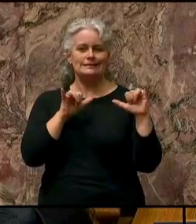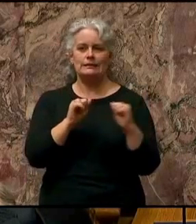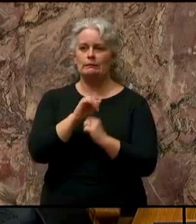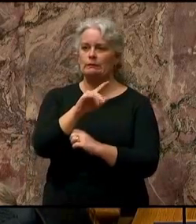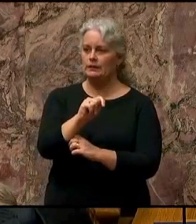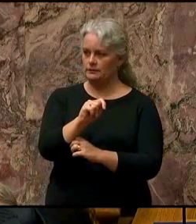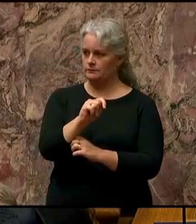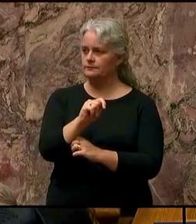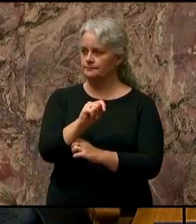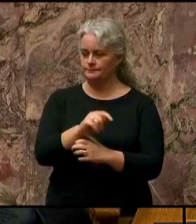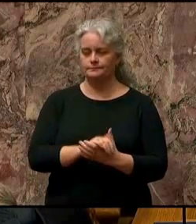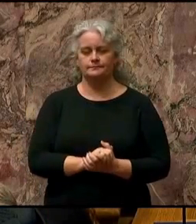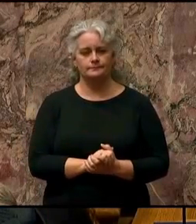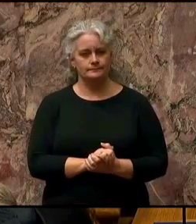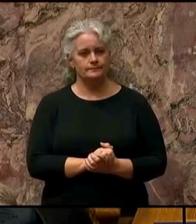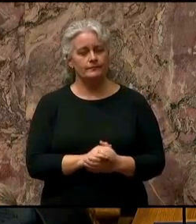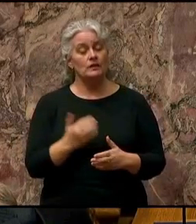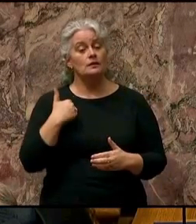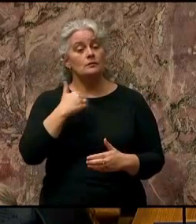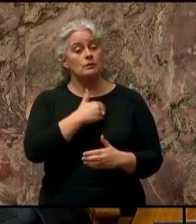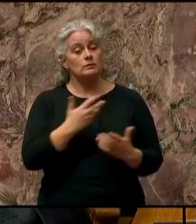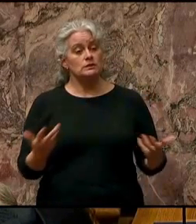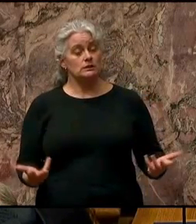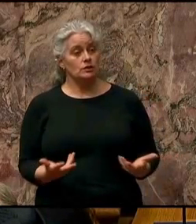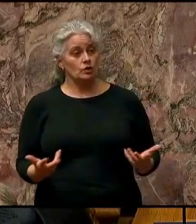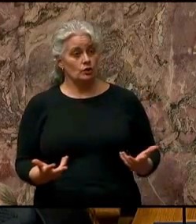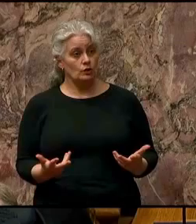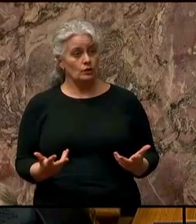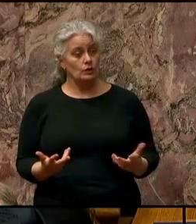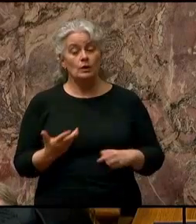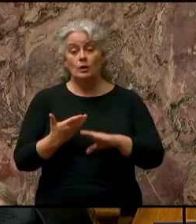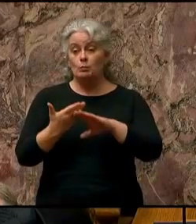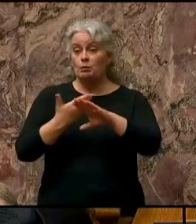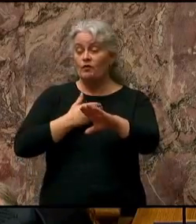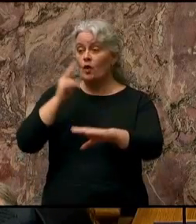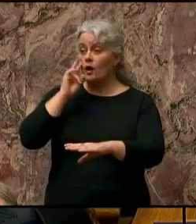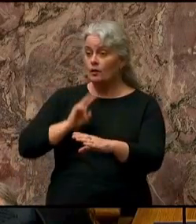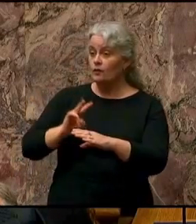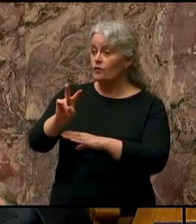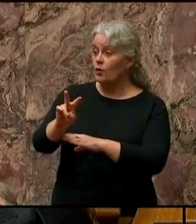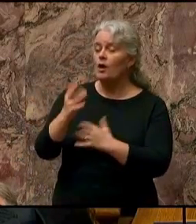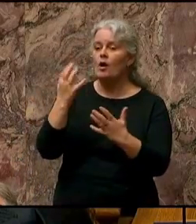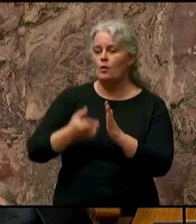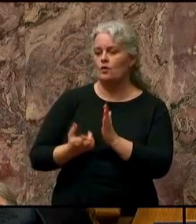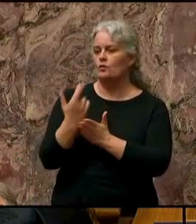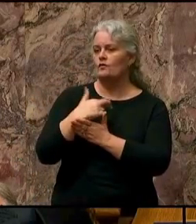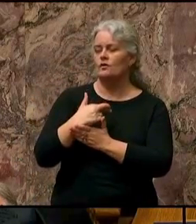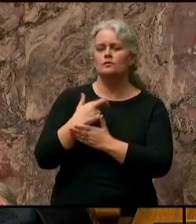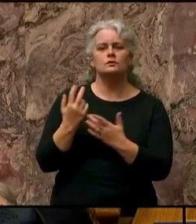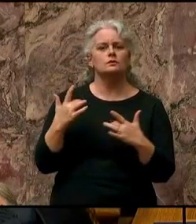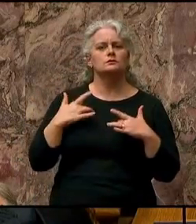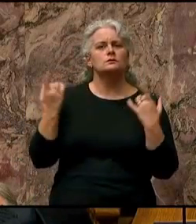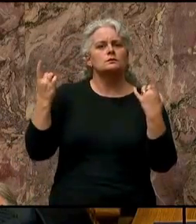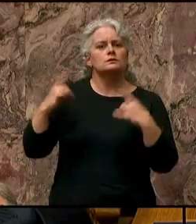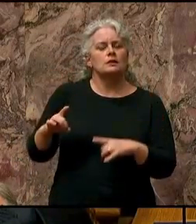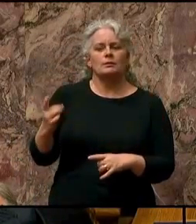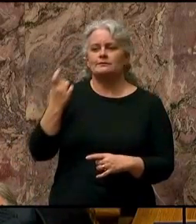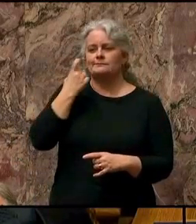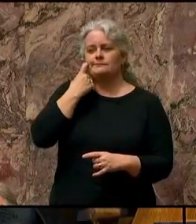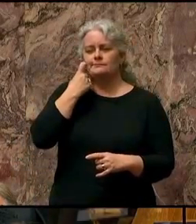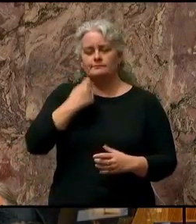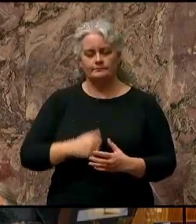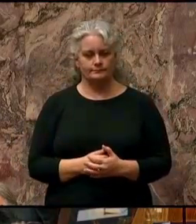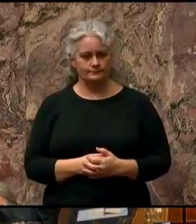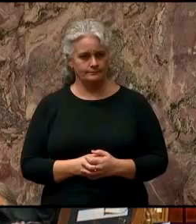determination. Members, before I look forward, let me review what we have accomplished in our recent past.